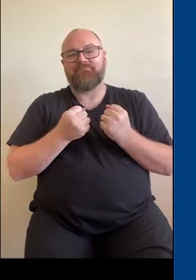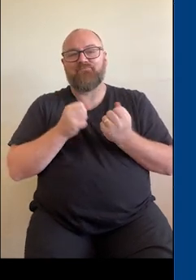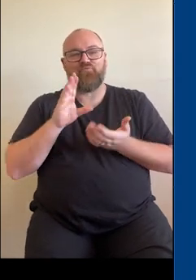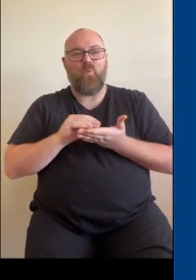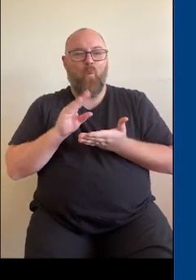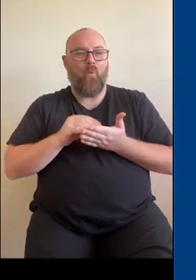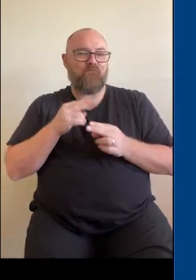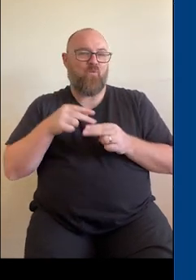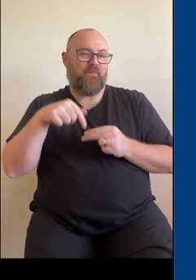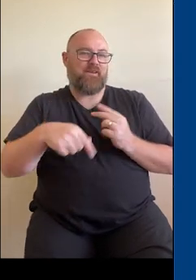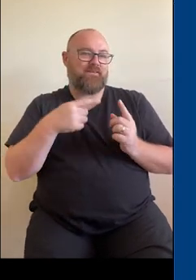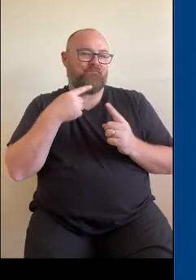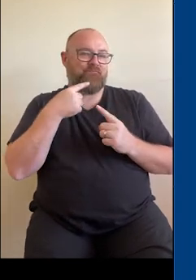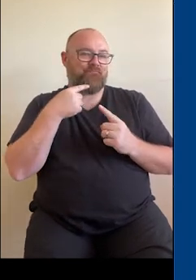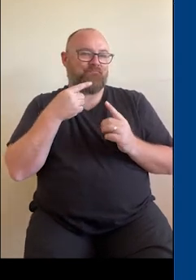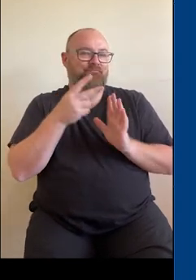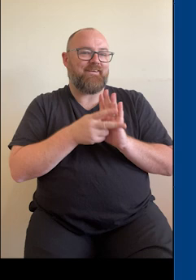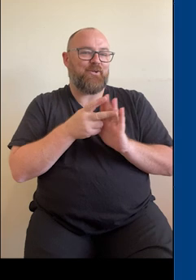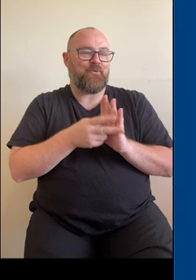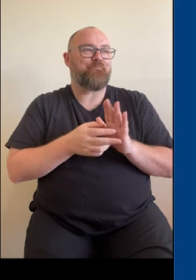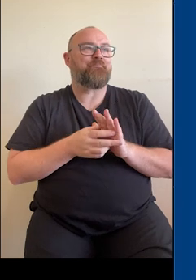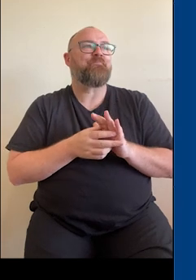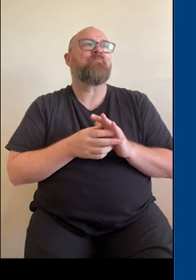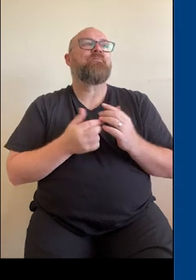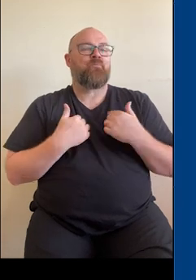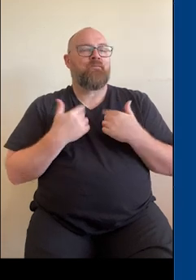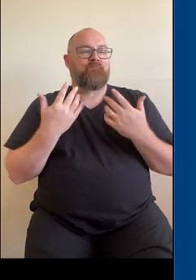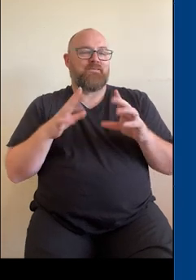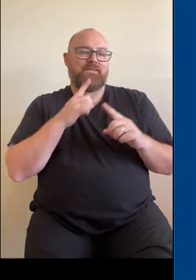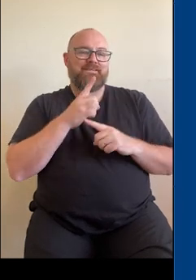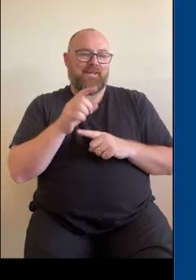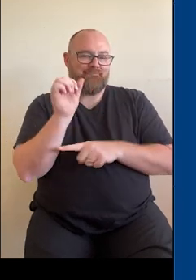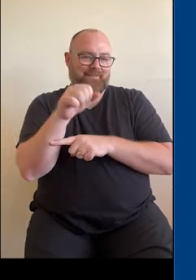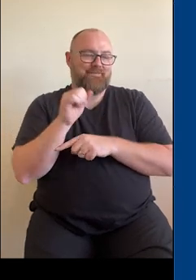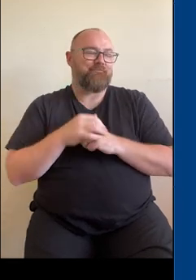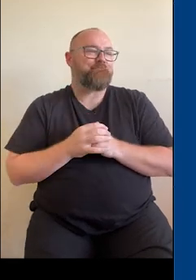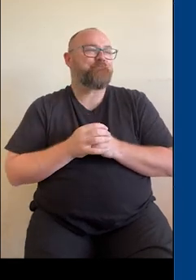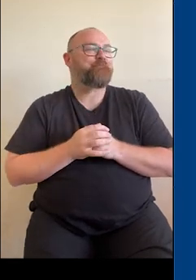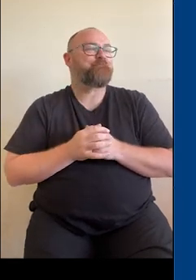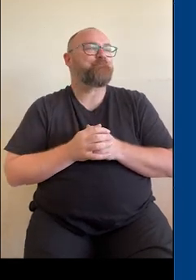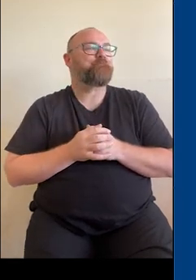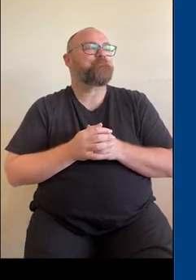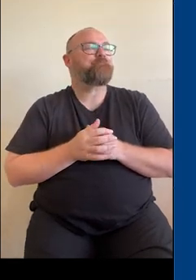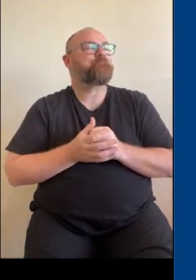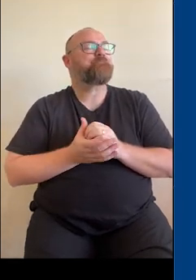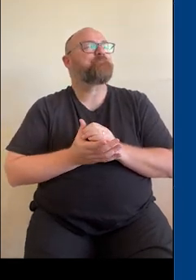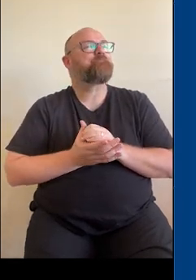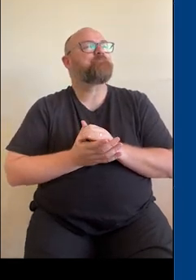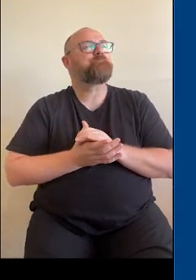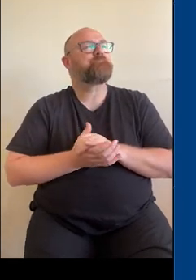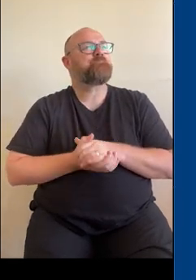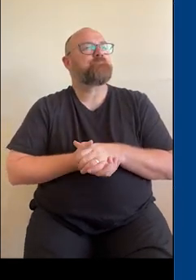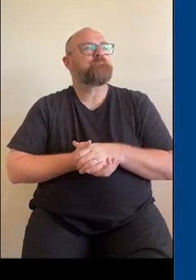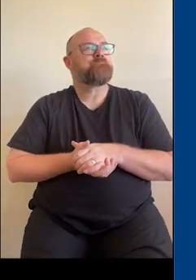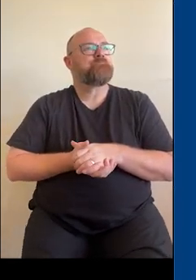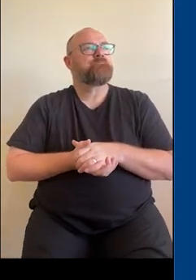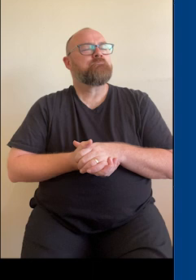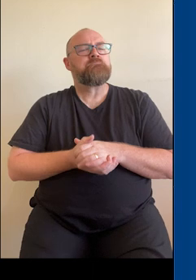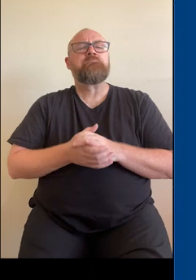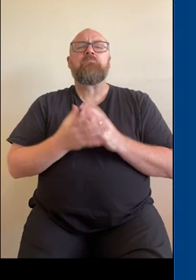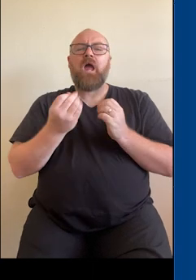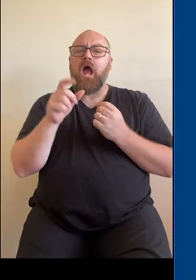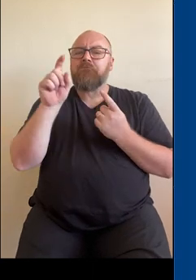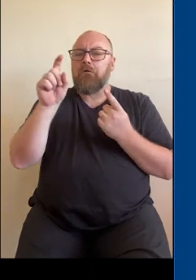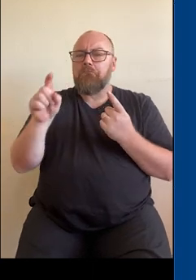a copy of the recording and the slides, which we've since covered. that's all good. There are some questions